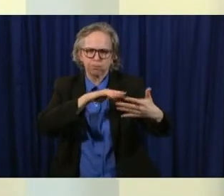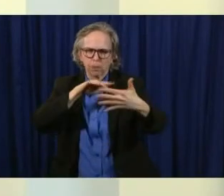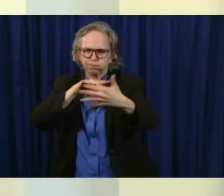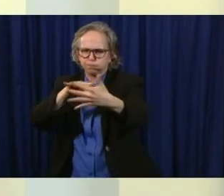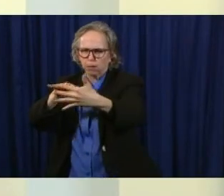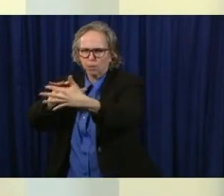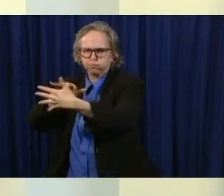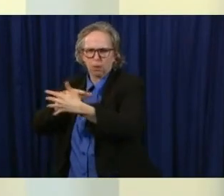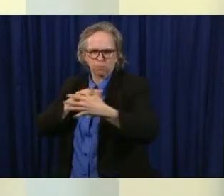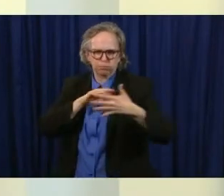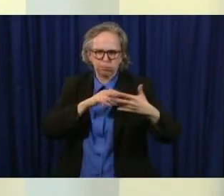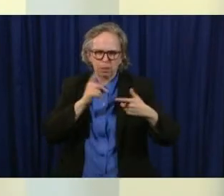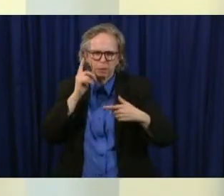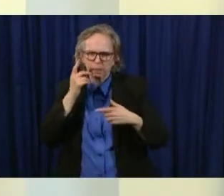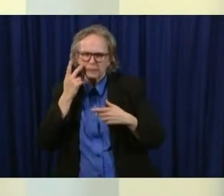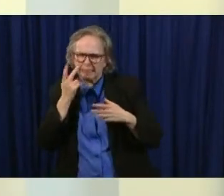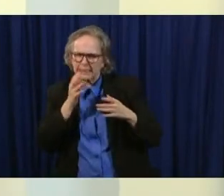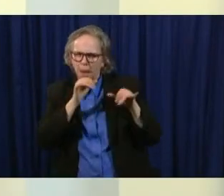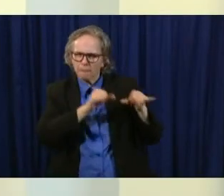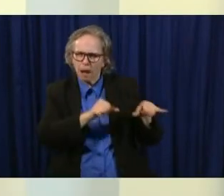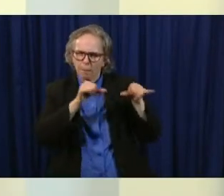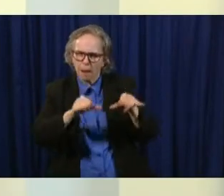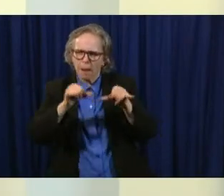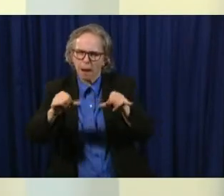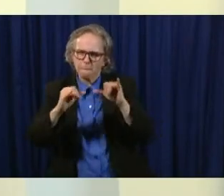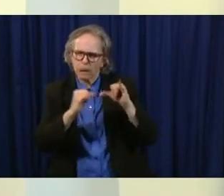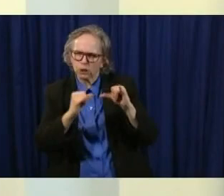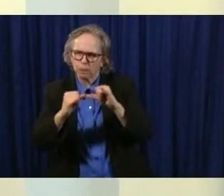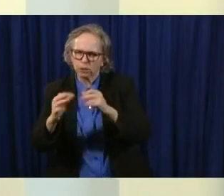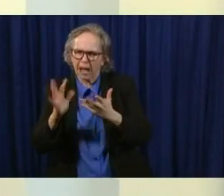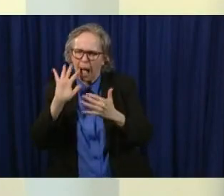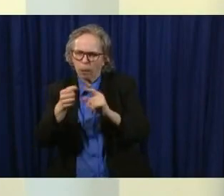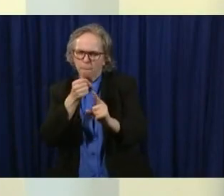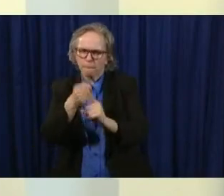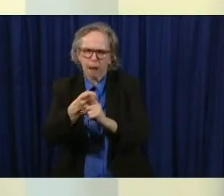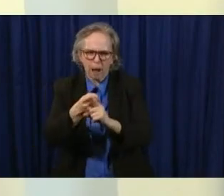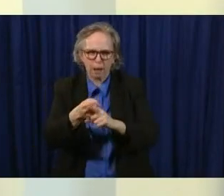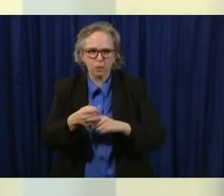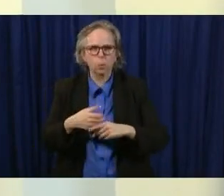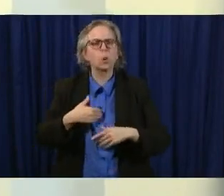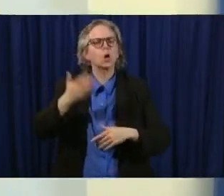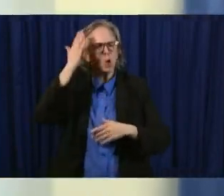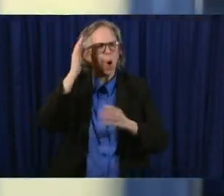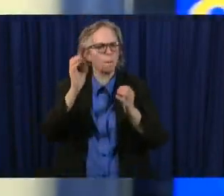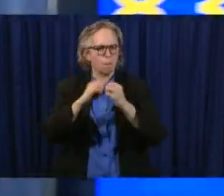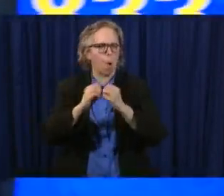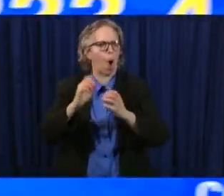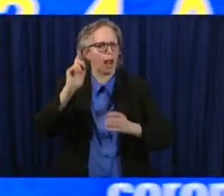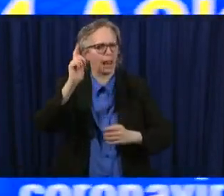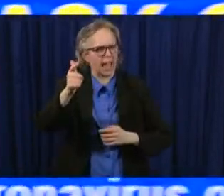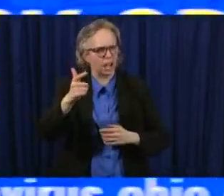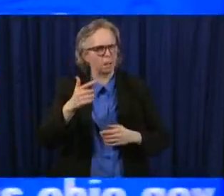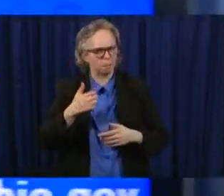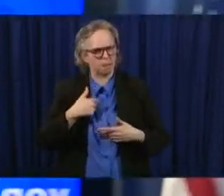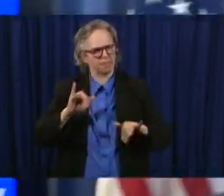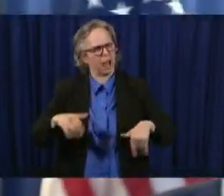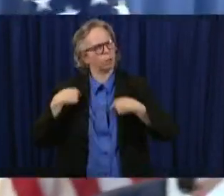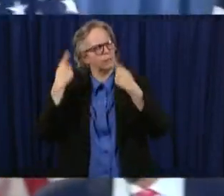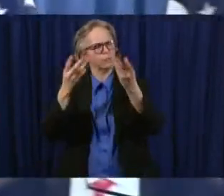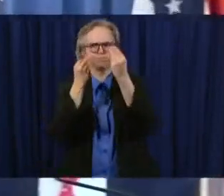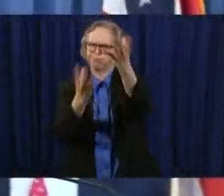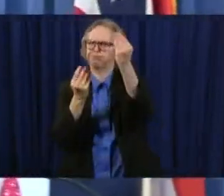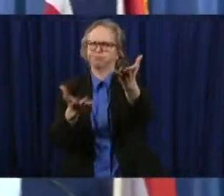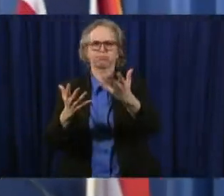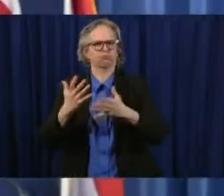the impact of coronavirus and i suspect there'll be more and more as time goes on um you good afternoon ben